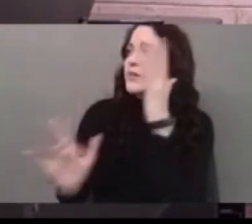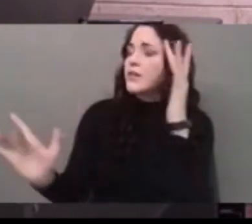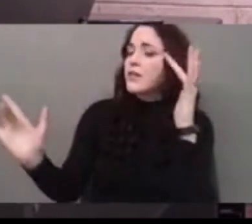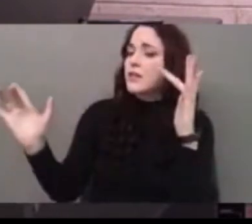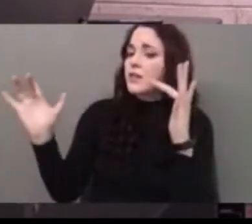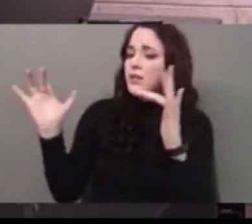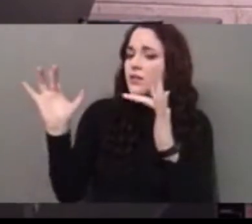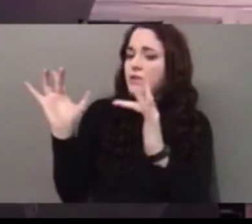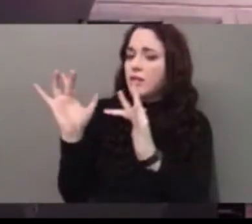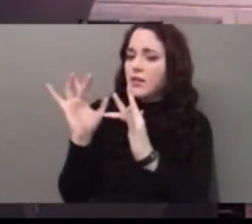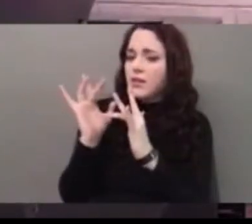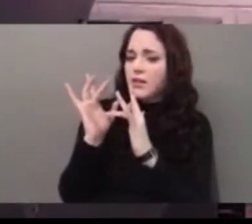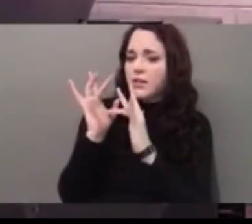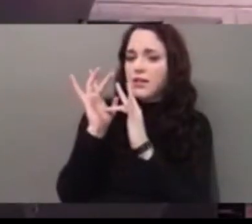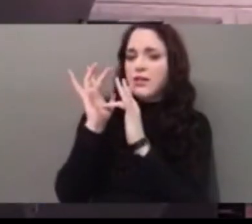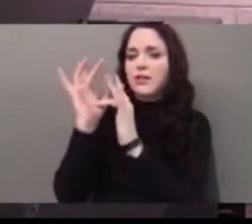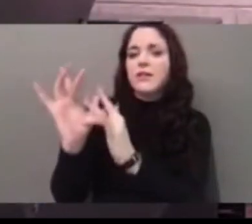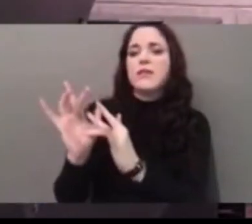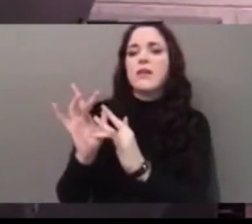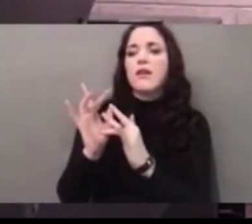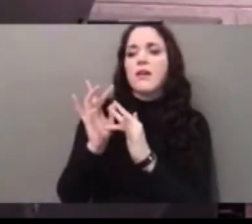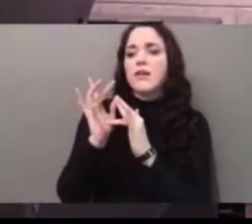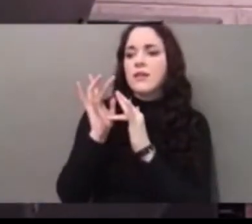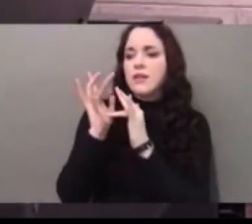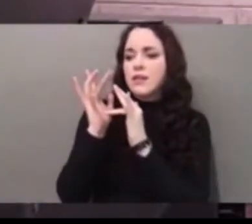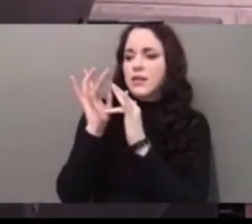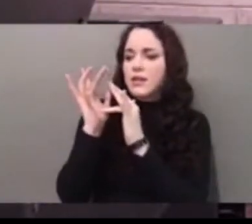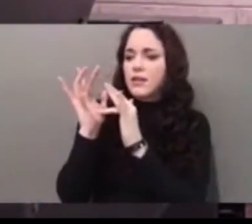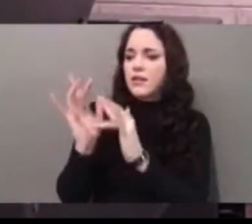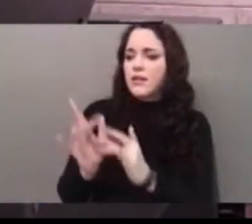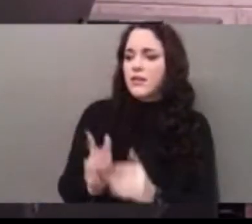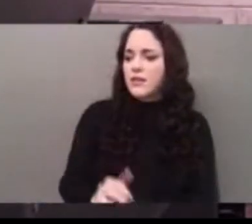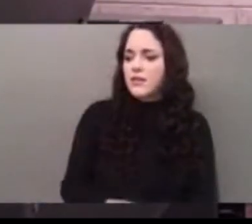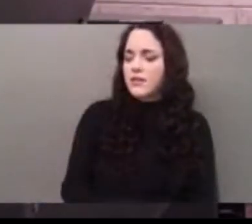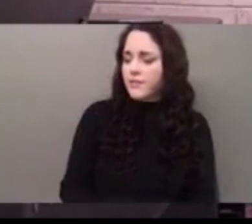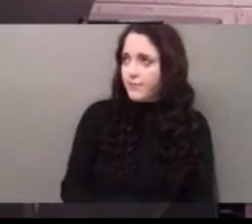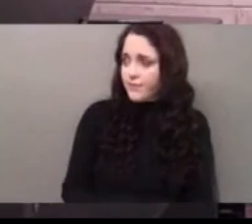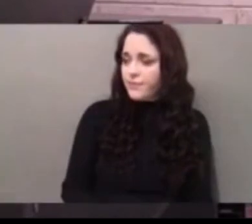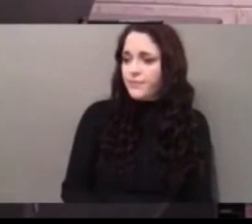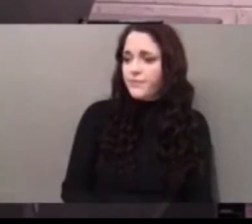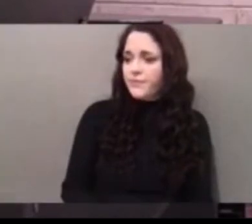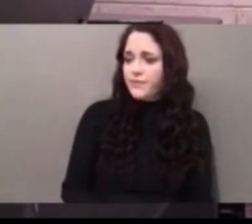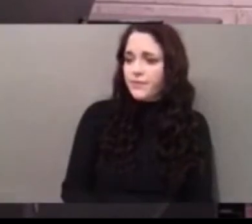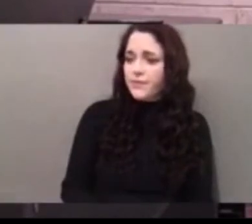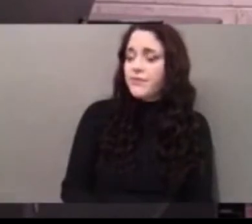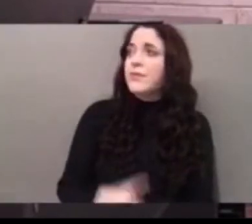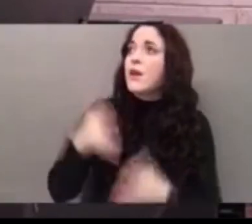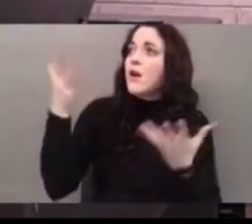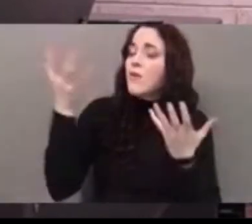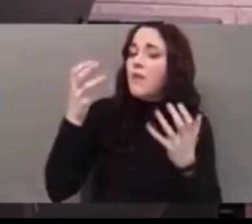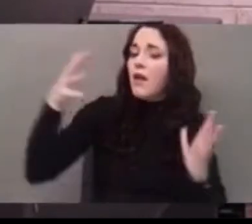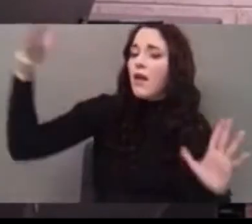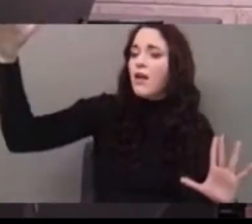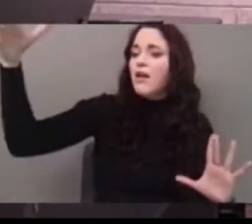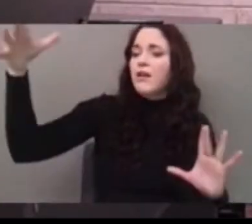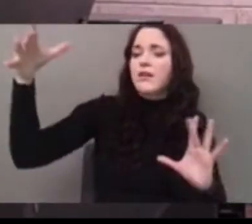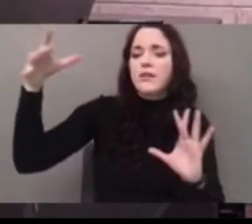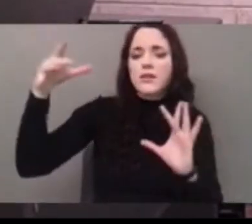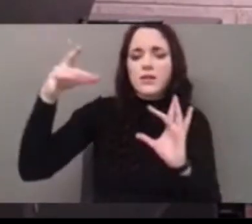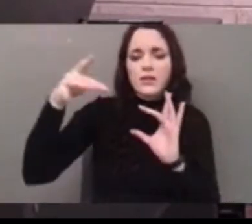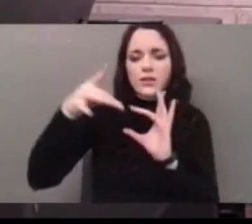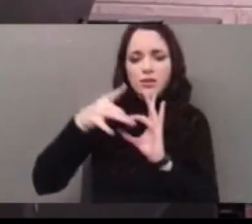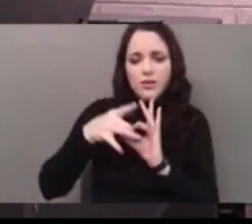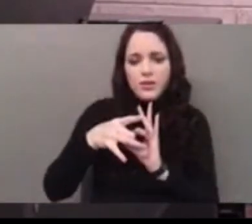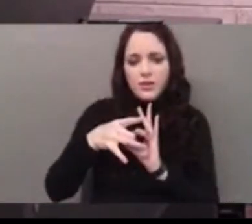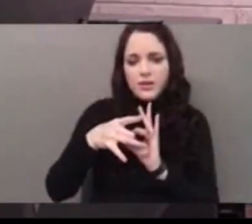Jesus. To reach out and touch Him. Touch